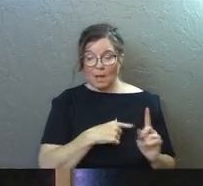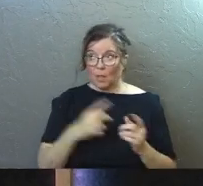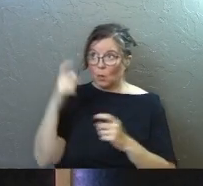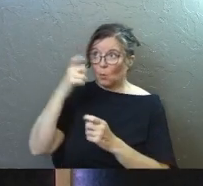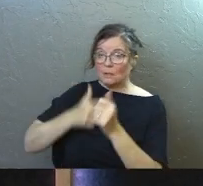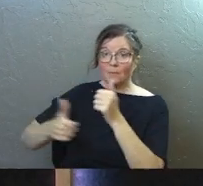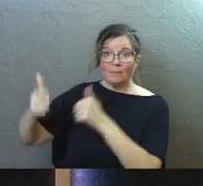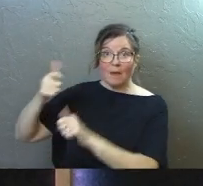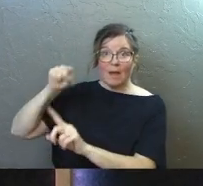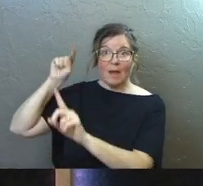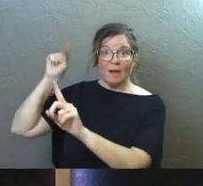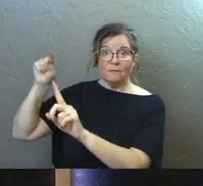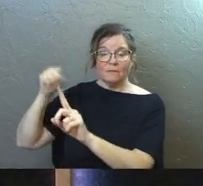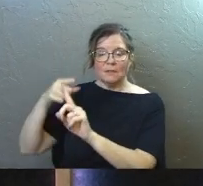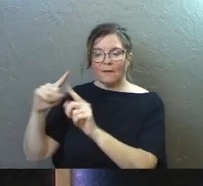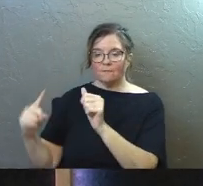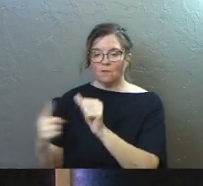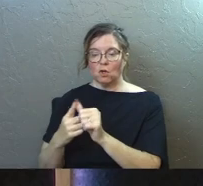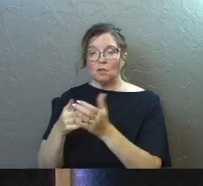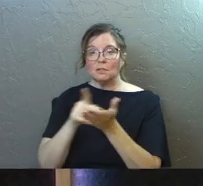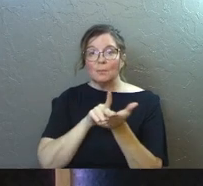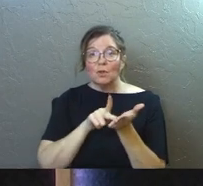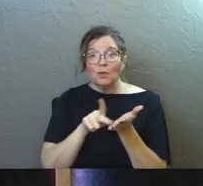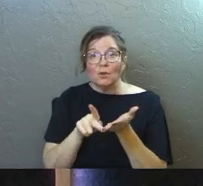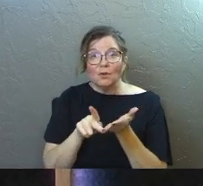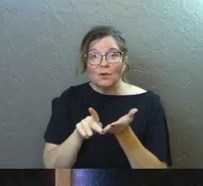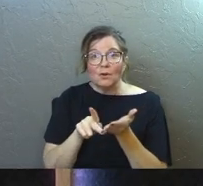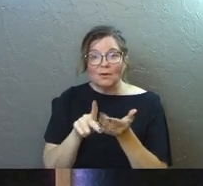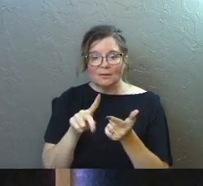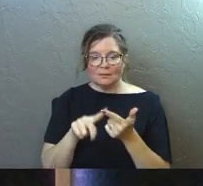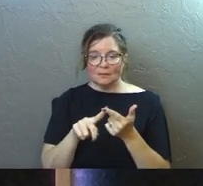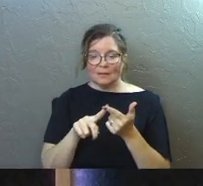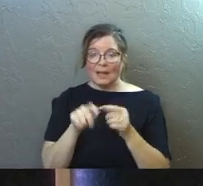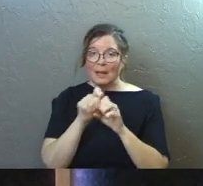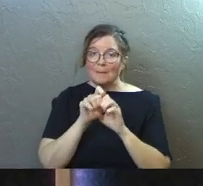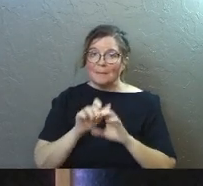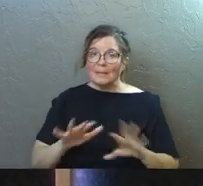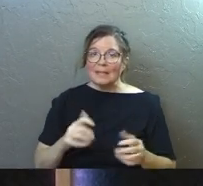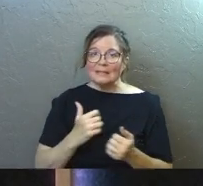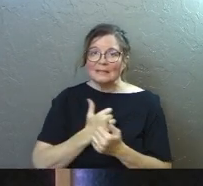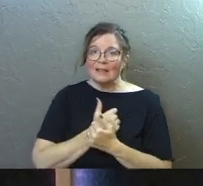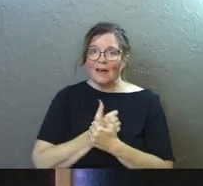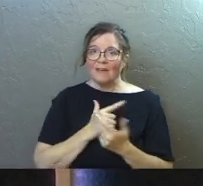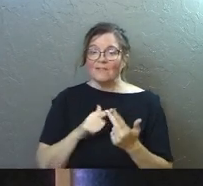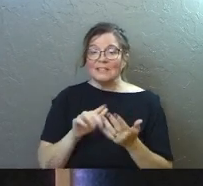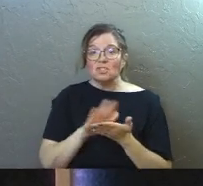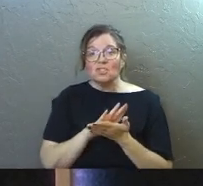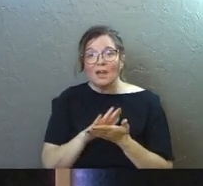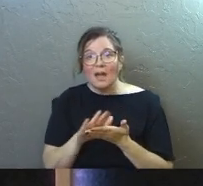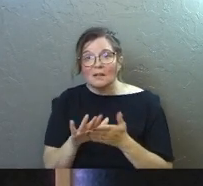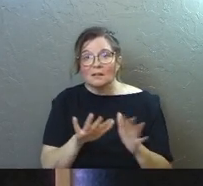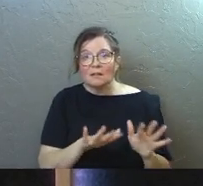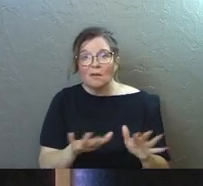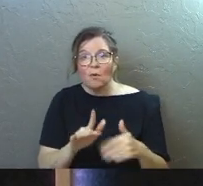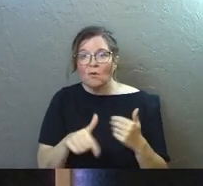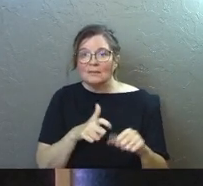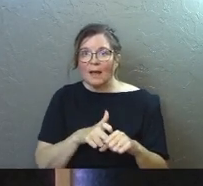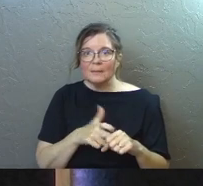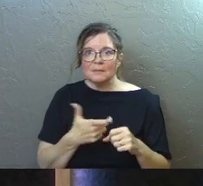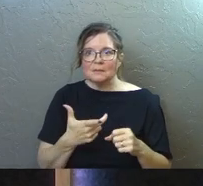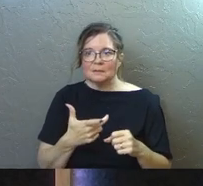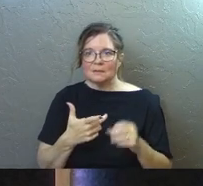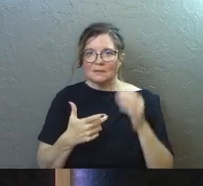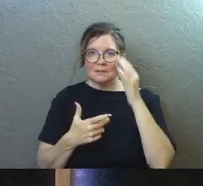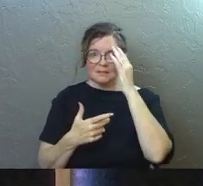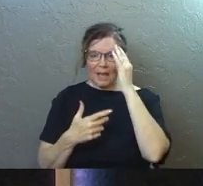above, verse 17, is first of all pure. It is also peace loving. It is gentle at all times. I mean,